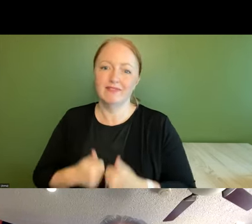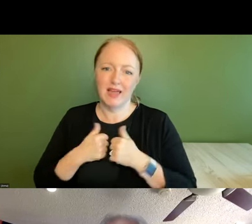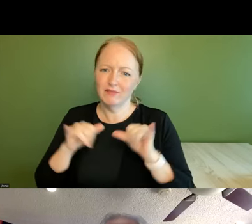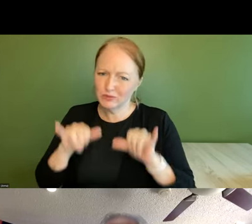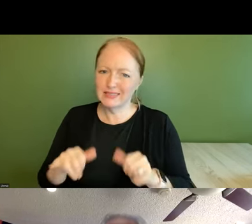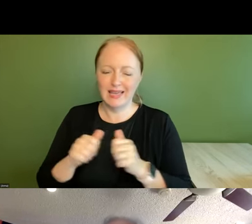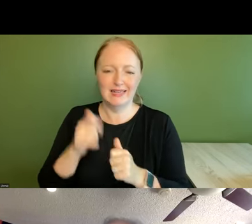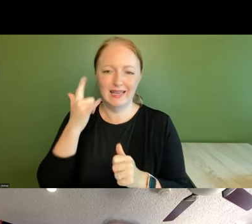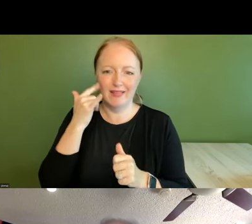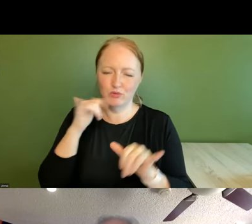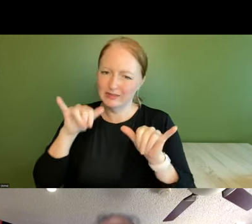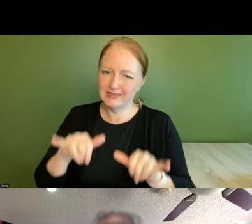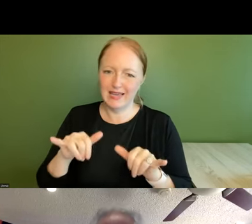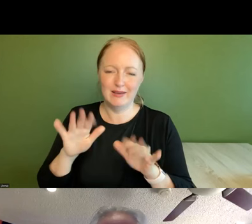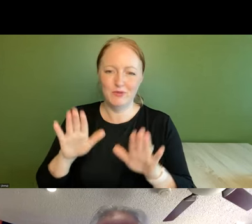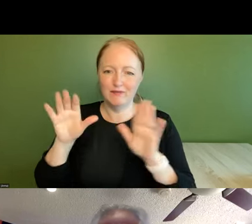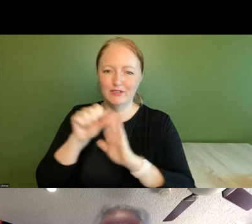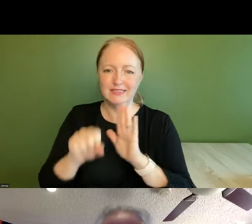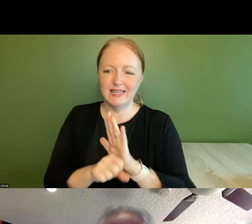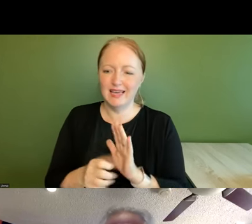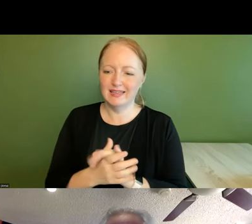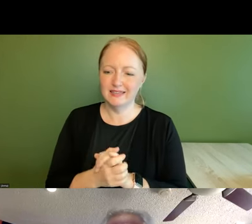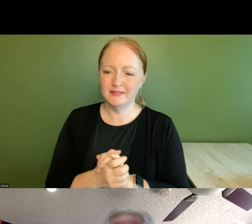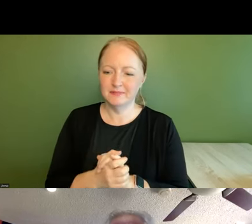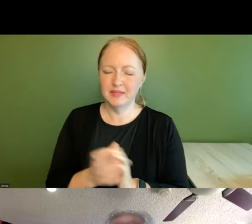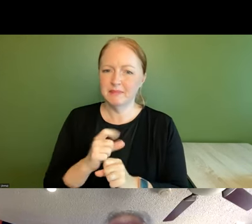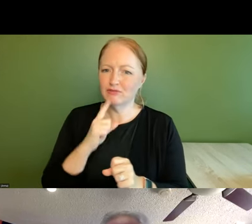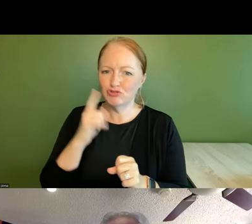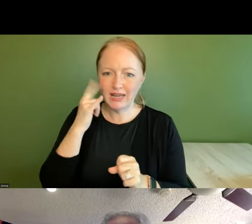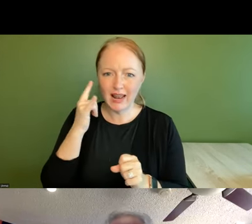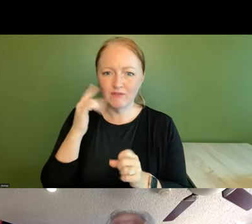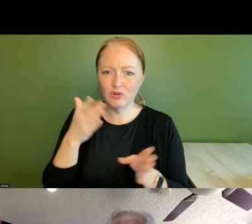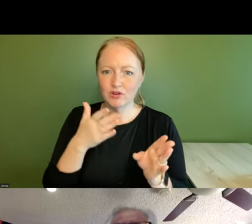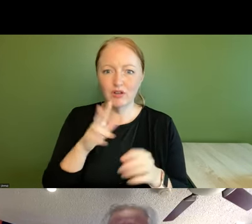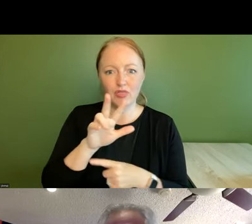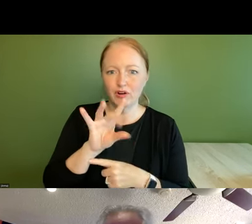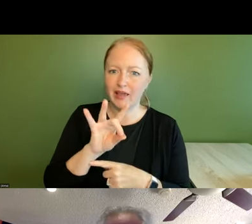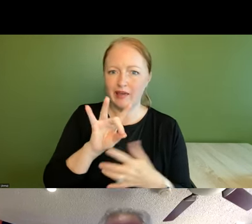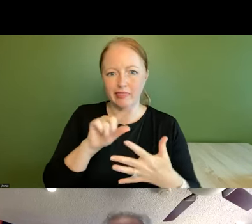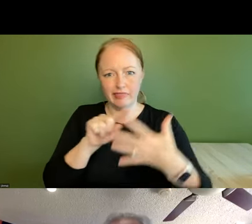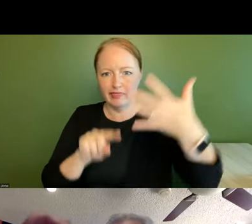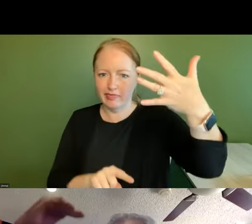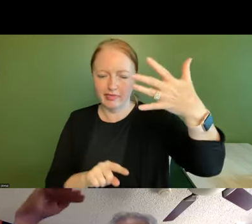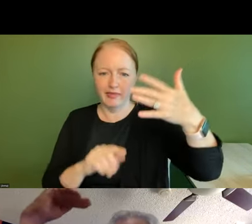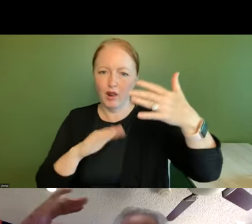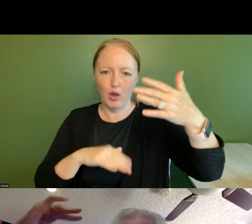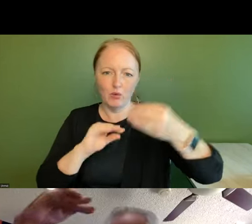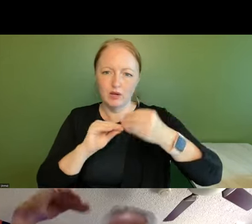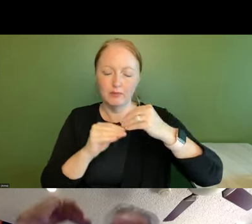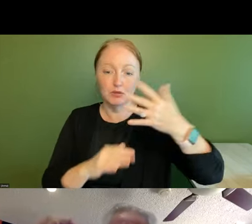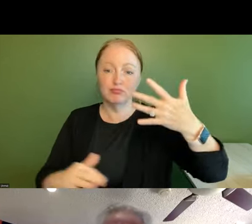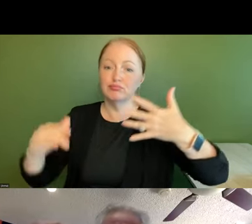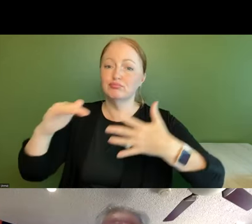state and so we want to make sure that california moves from 38 or whatever that was to